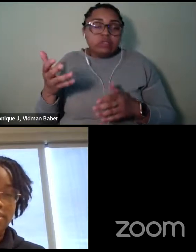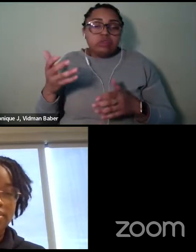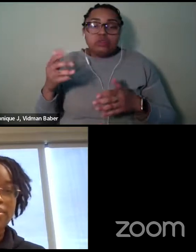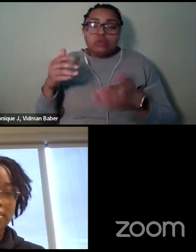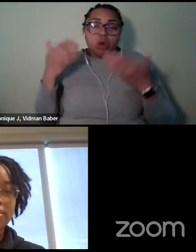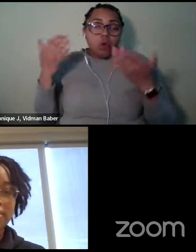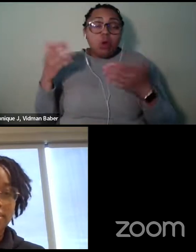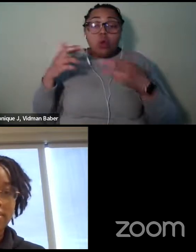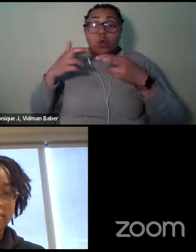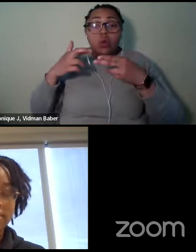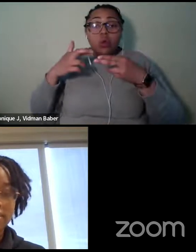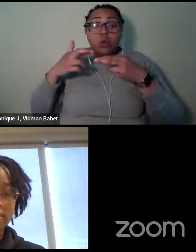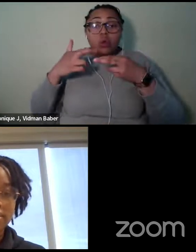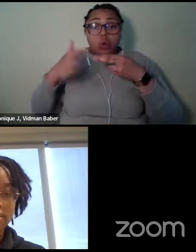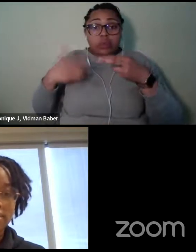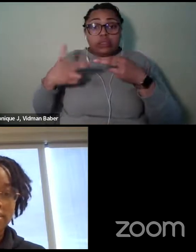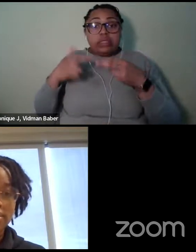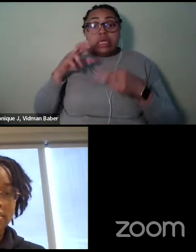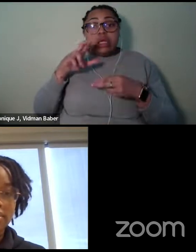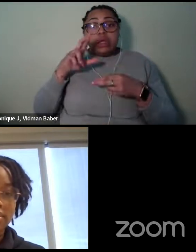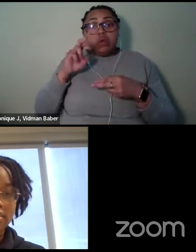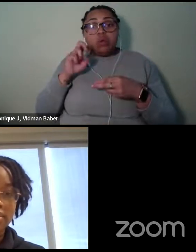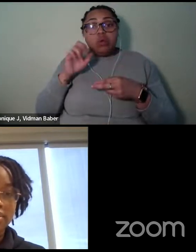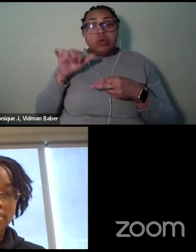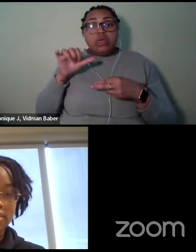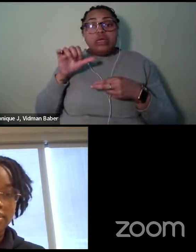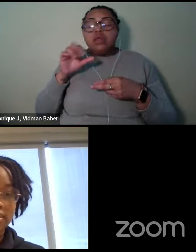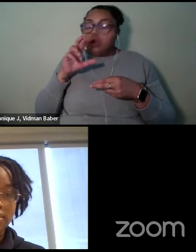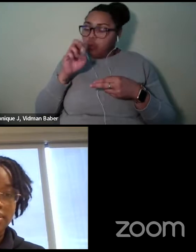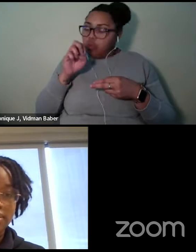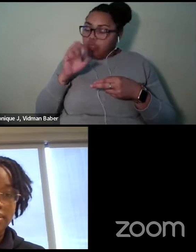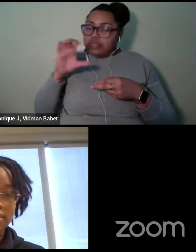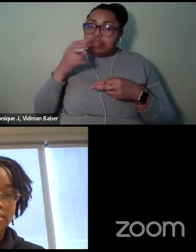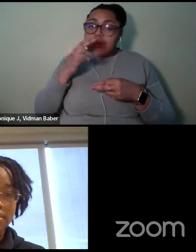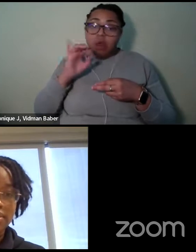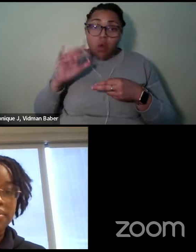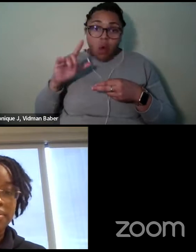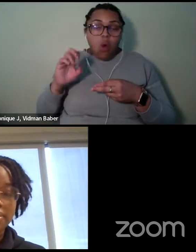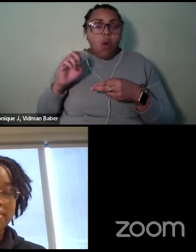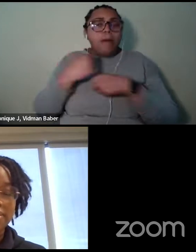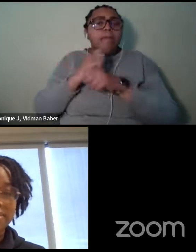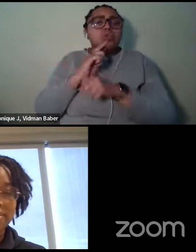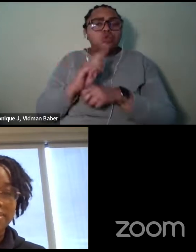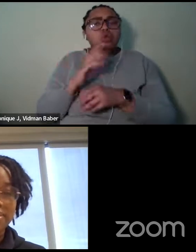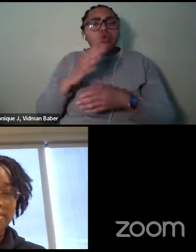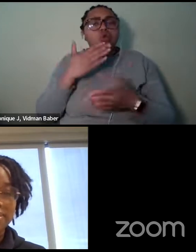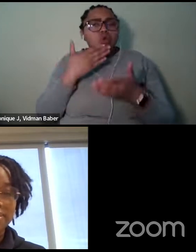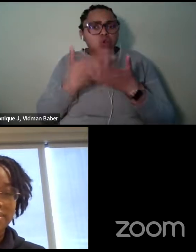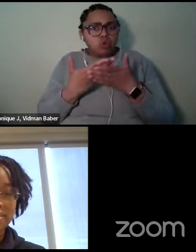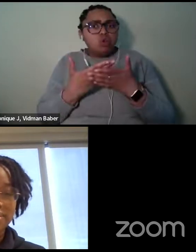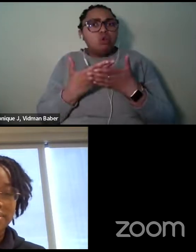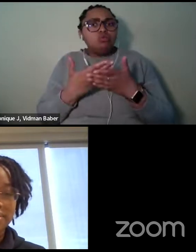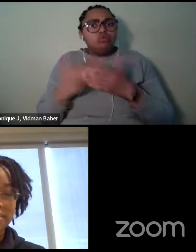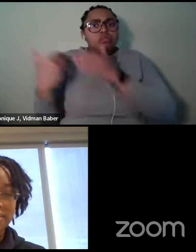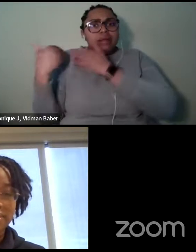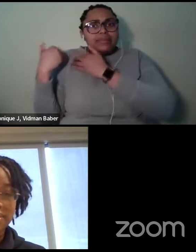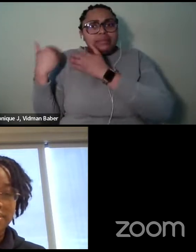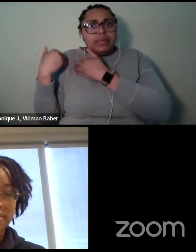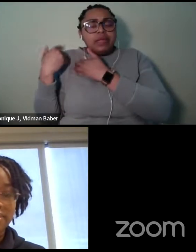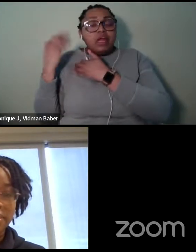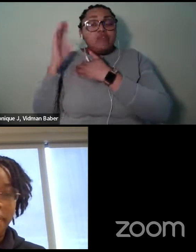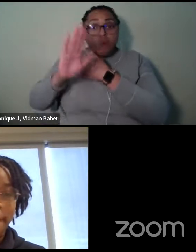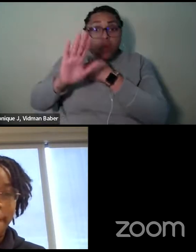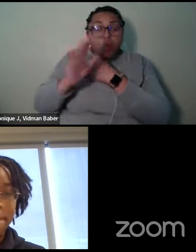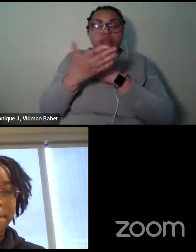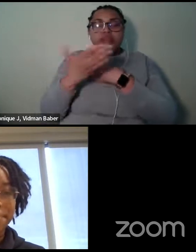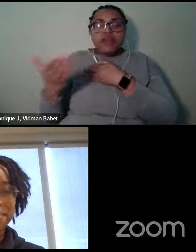you know, recycle just to try to be a good steward of the environment wherever you are. If it's just in your own bedroom, like